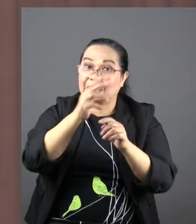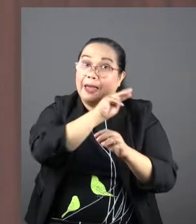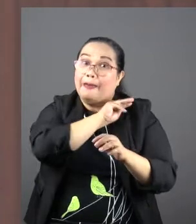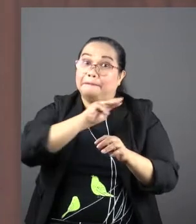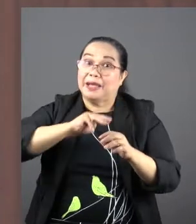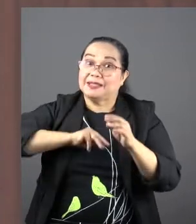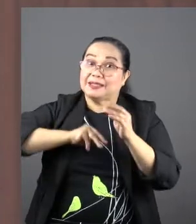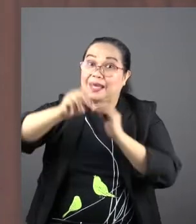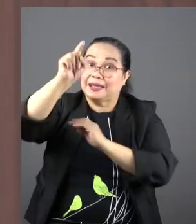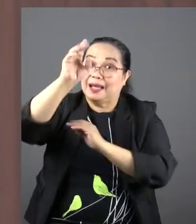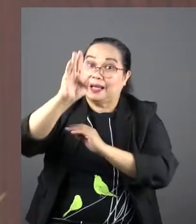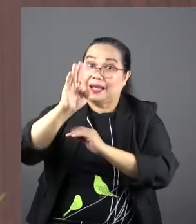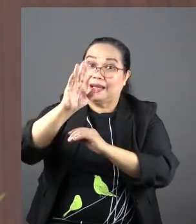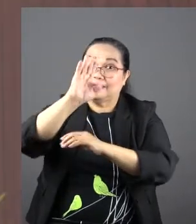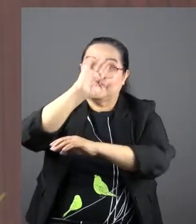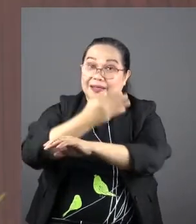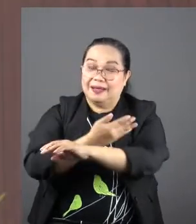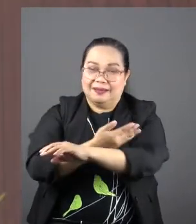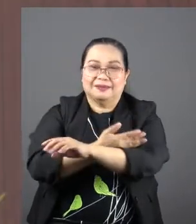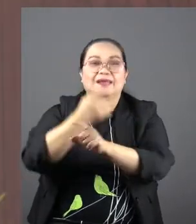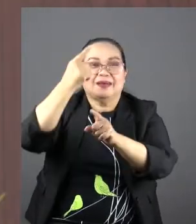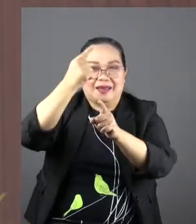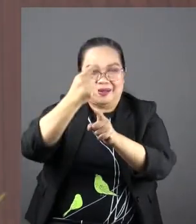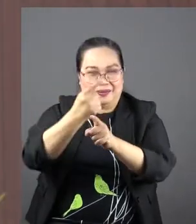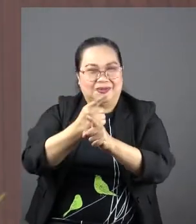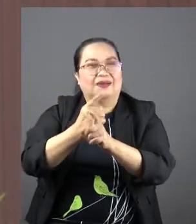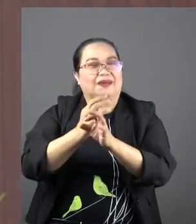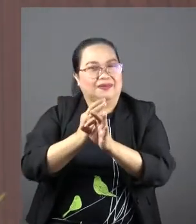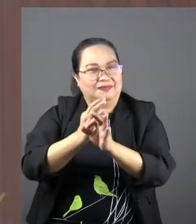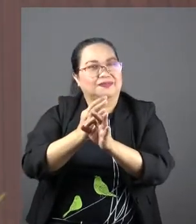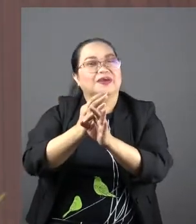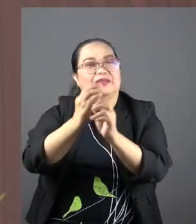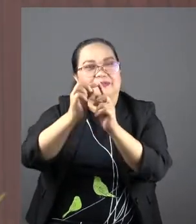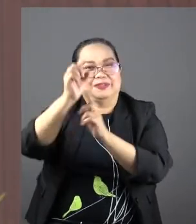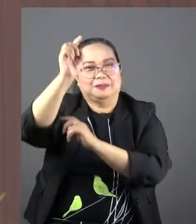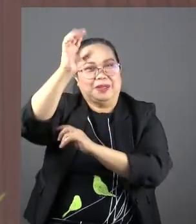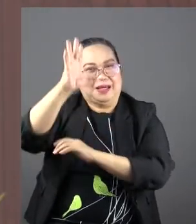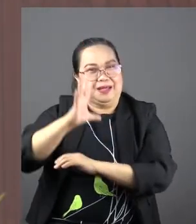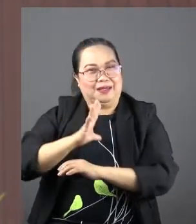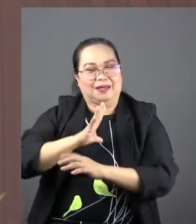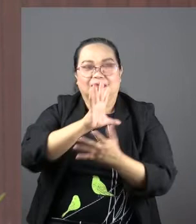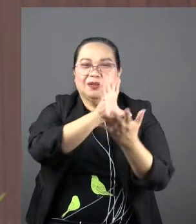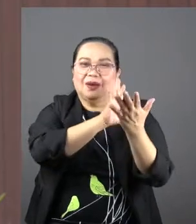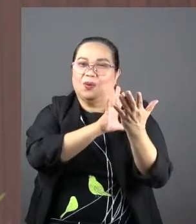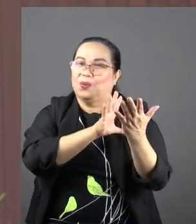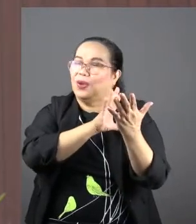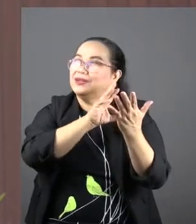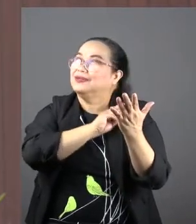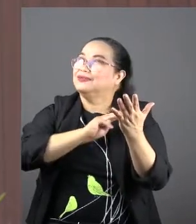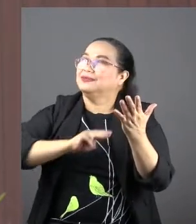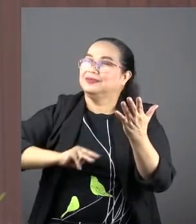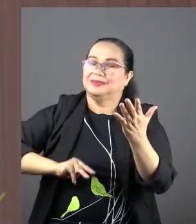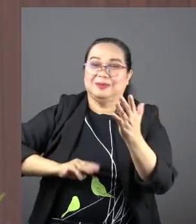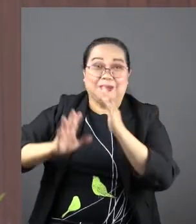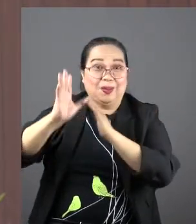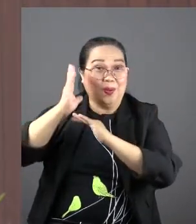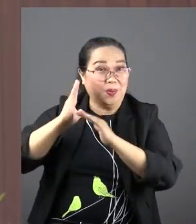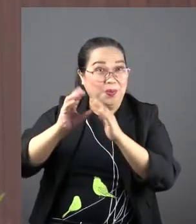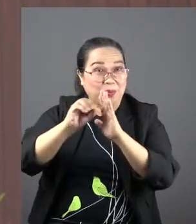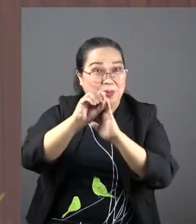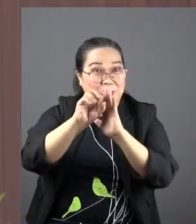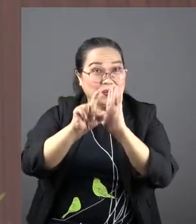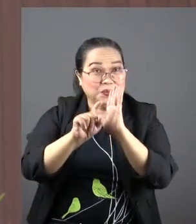Why is that? Because he was a righteous and devout man who was waiting for the Messiah. And in the Old Testament,